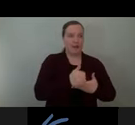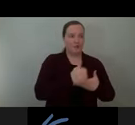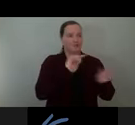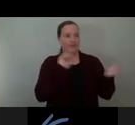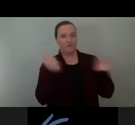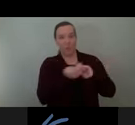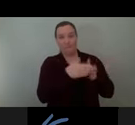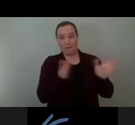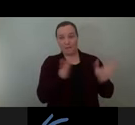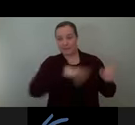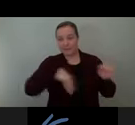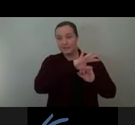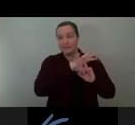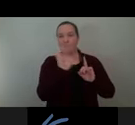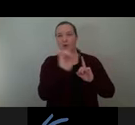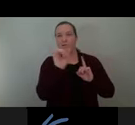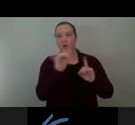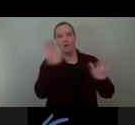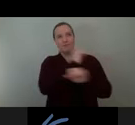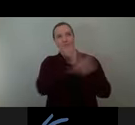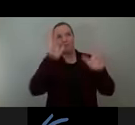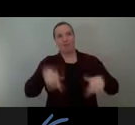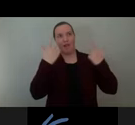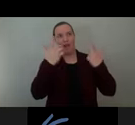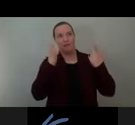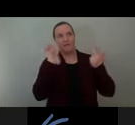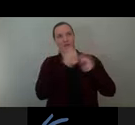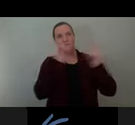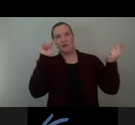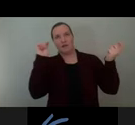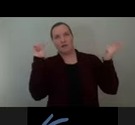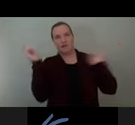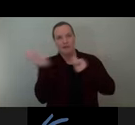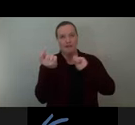come back to the heart of our cities in various ways.